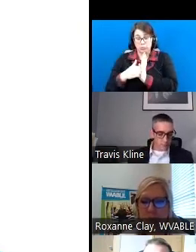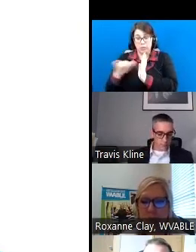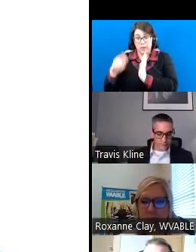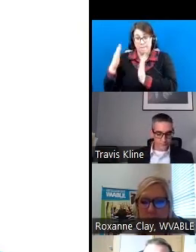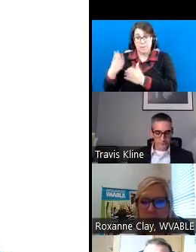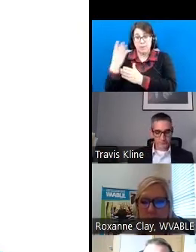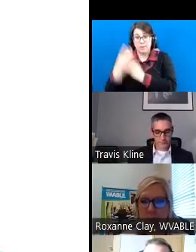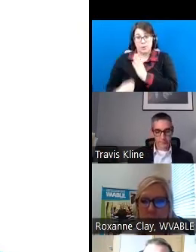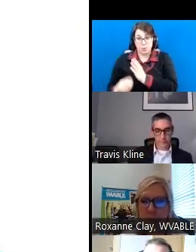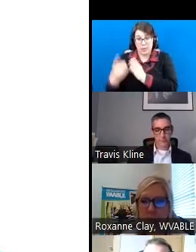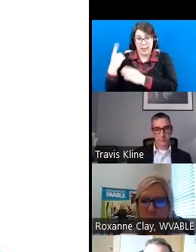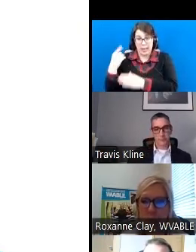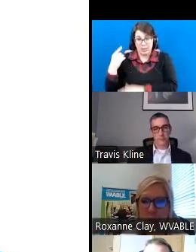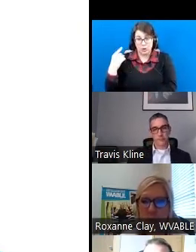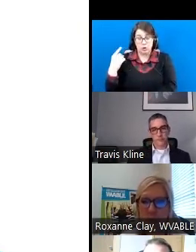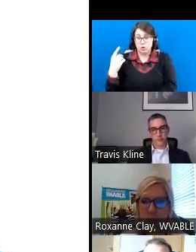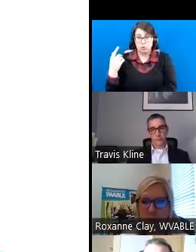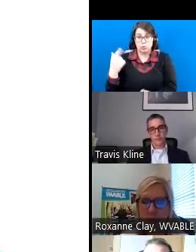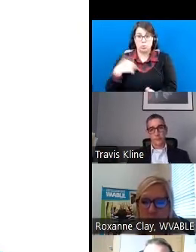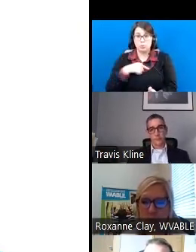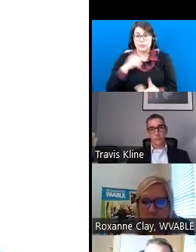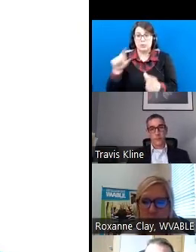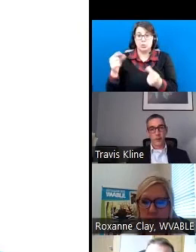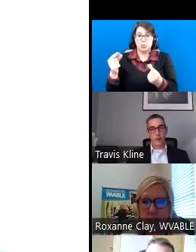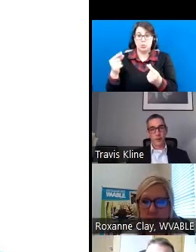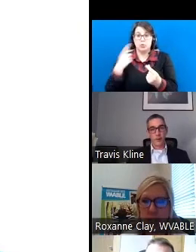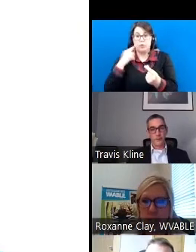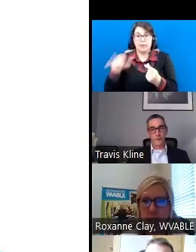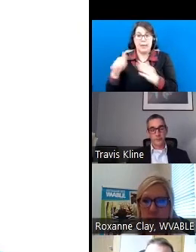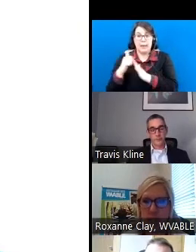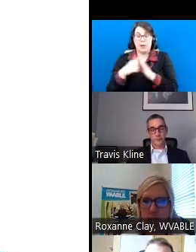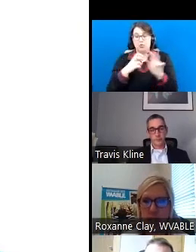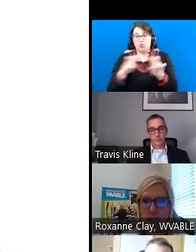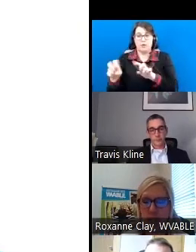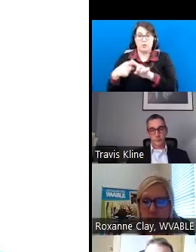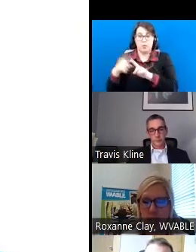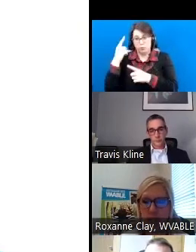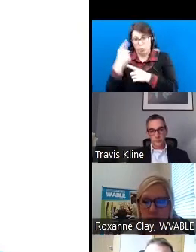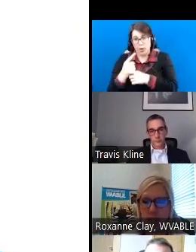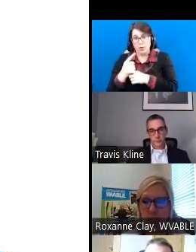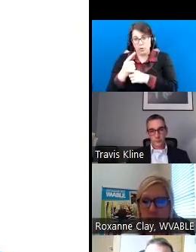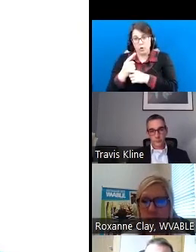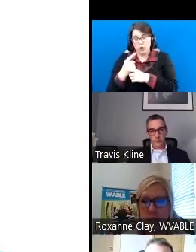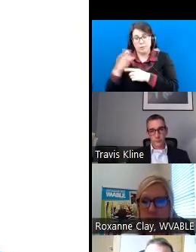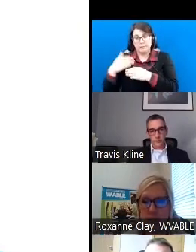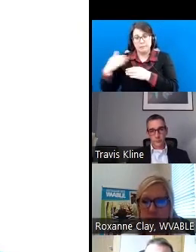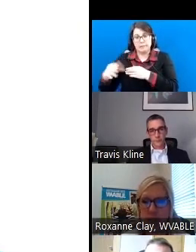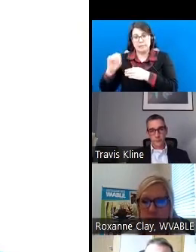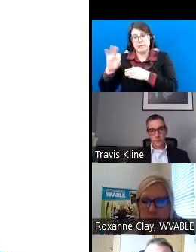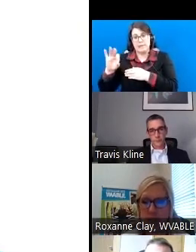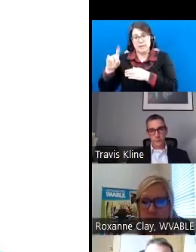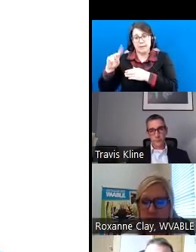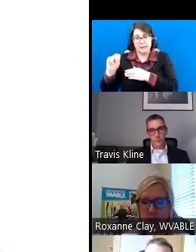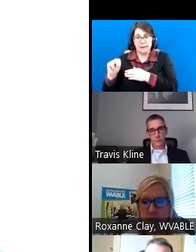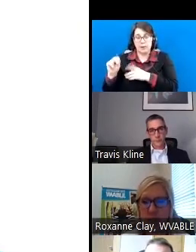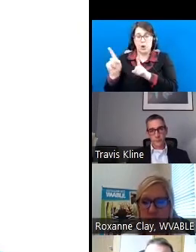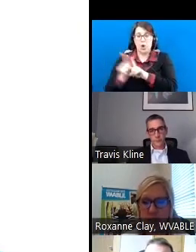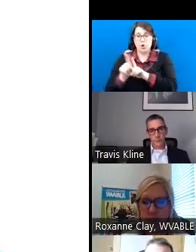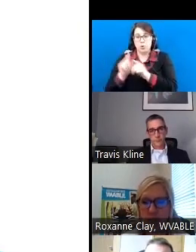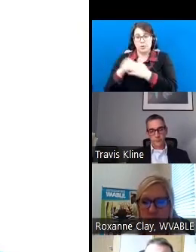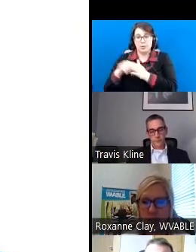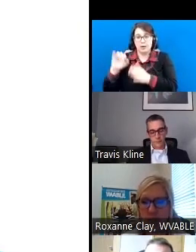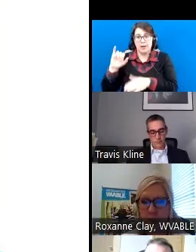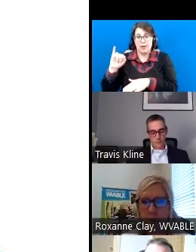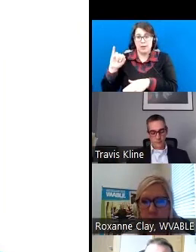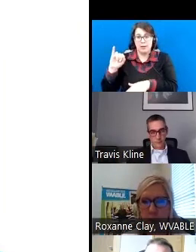about a year ago. What do we need to do to get that account transferred to his brother, next of kin, who is also in ICG group